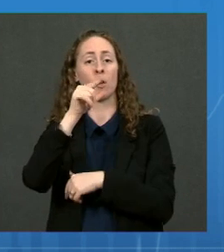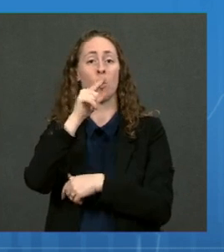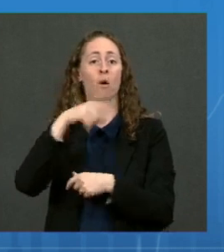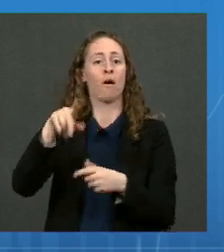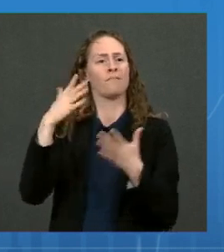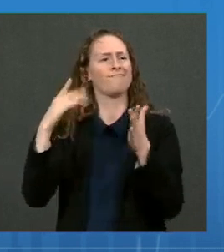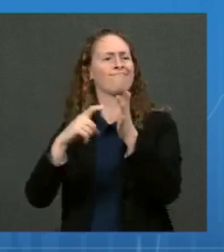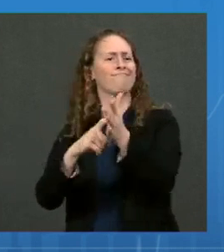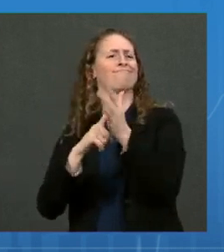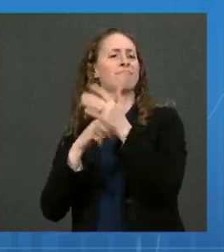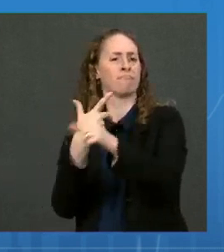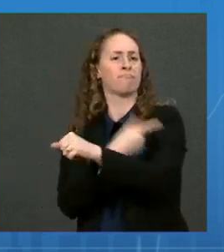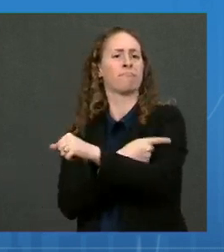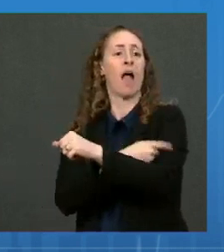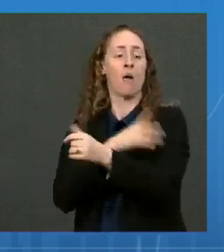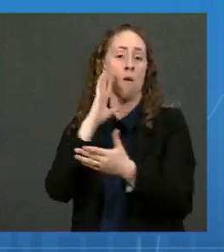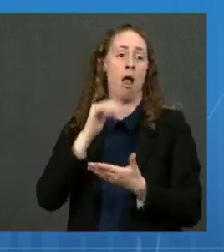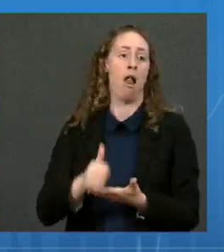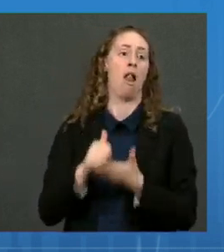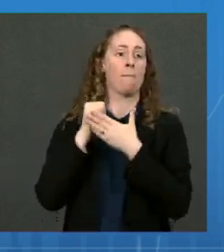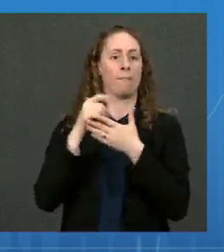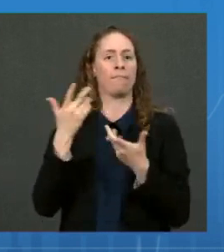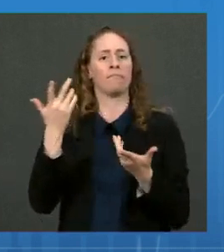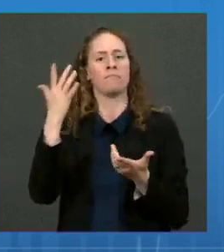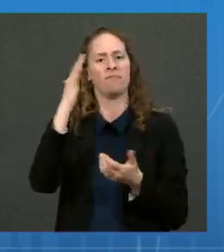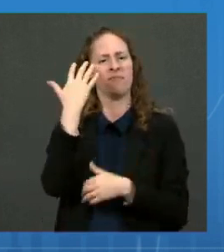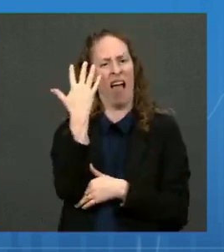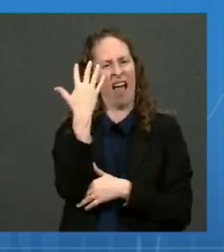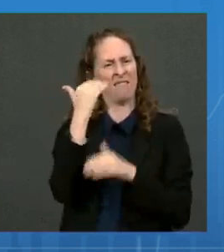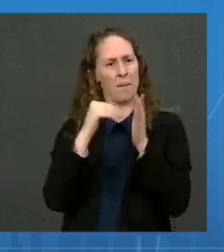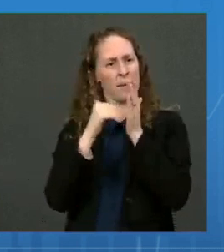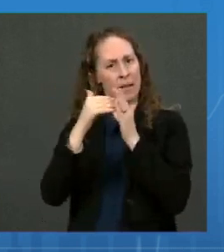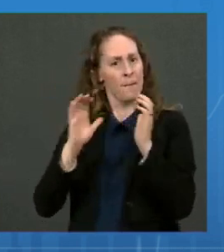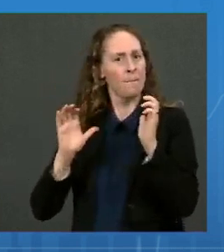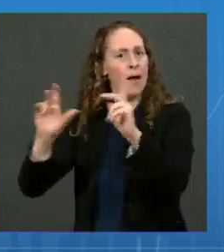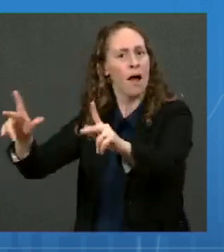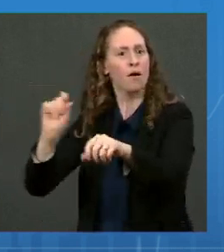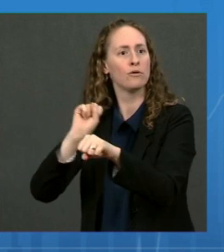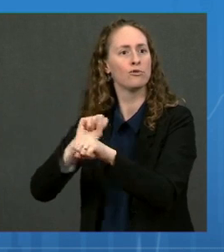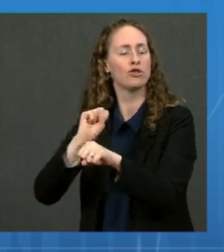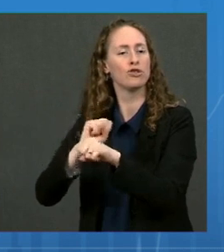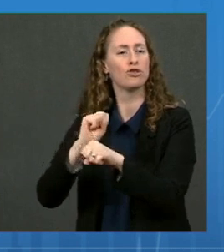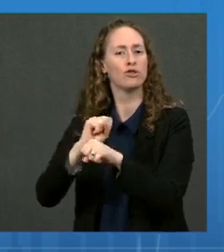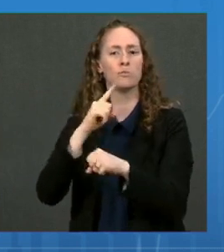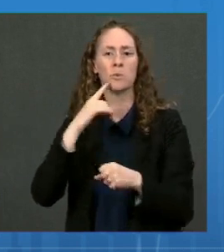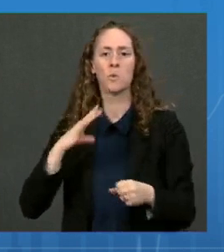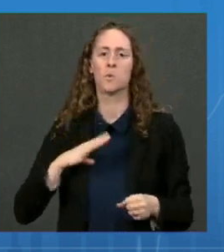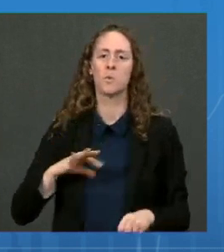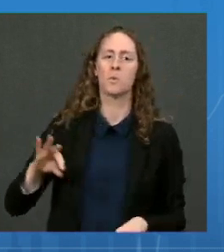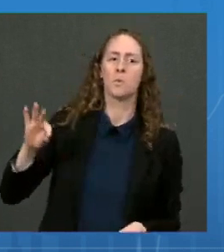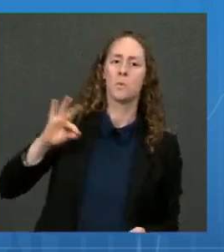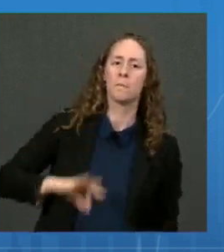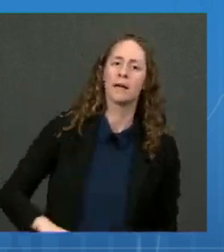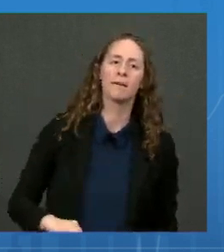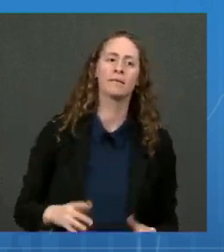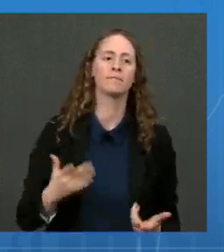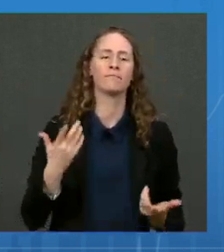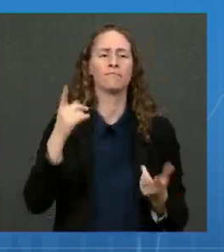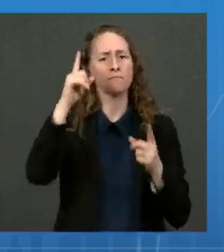as people feel safer going back to the workplace and face fewer disruptions, including to child care.